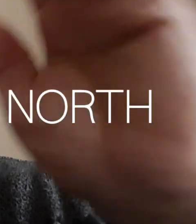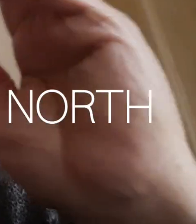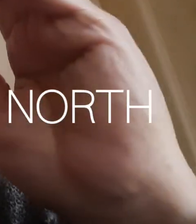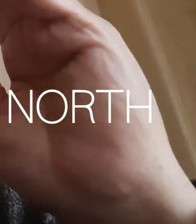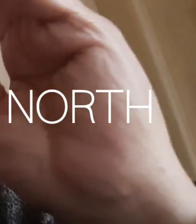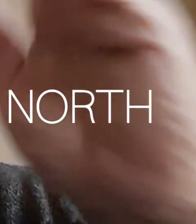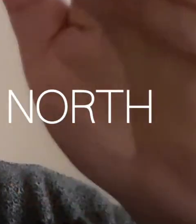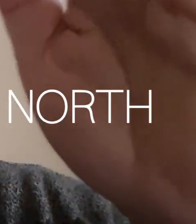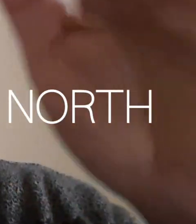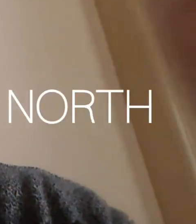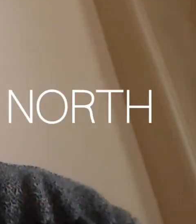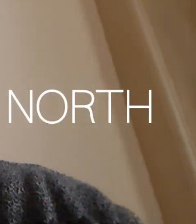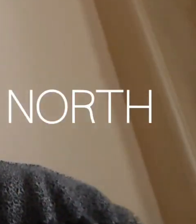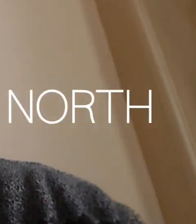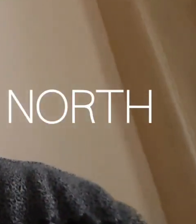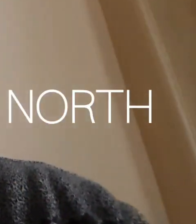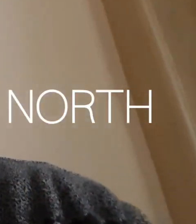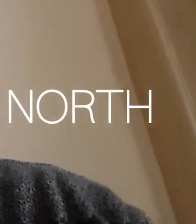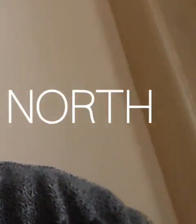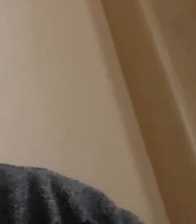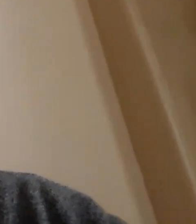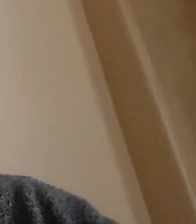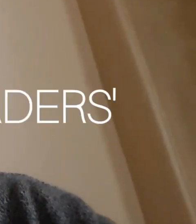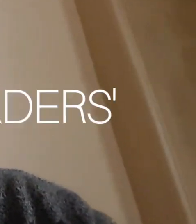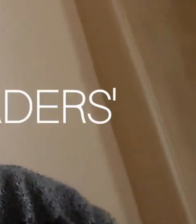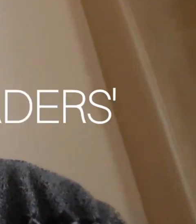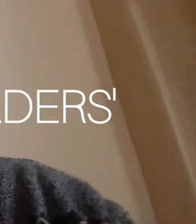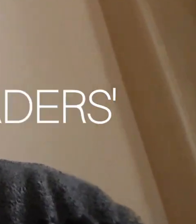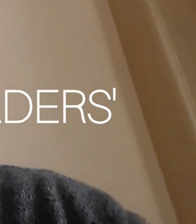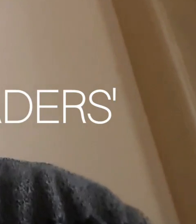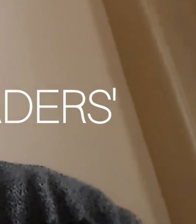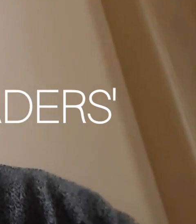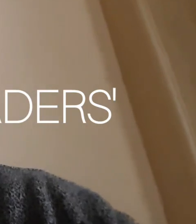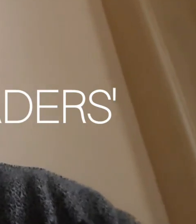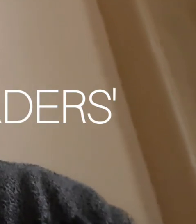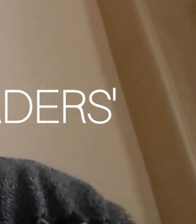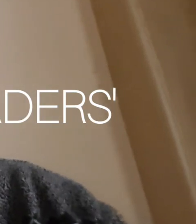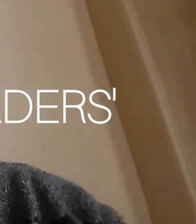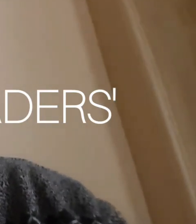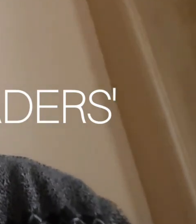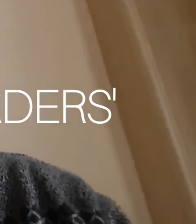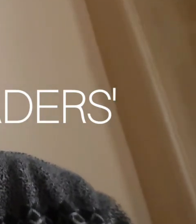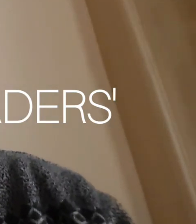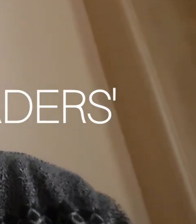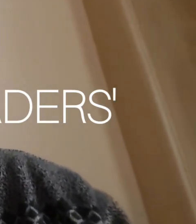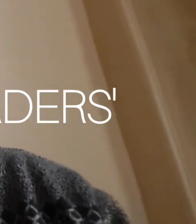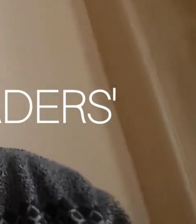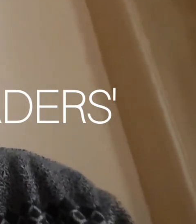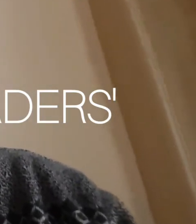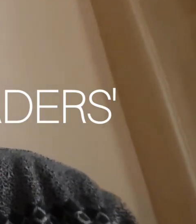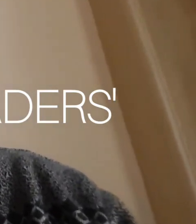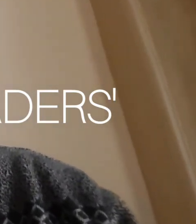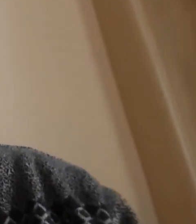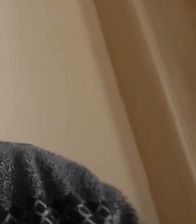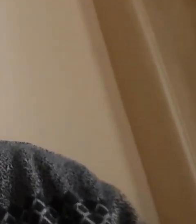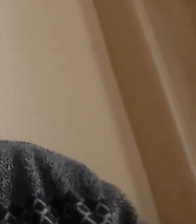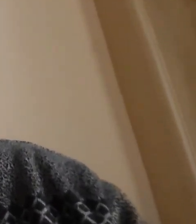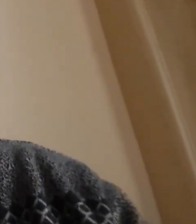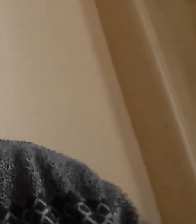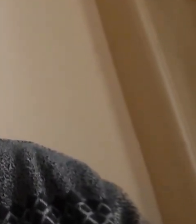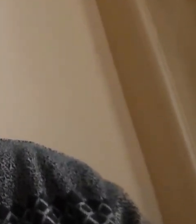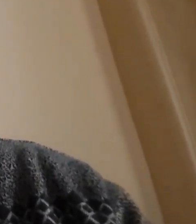As-salamu alaykum wa rahmatullahi barakatuh. Hello everybody, how are you today? In Egypt we have a little bit